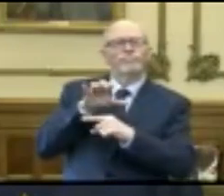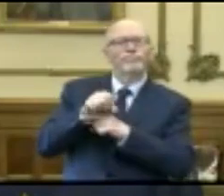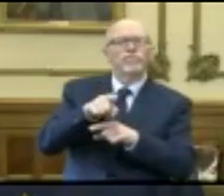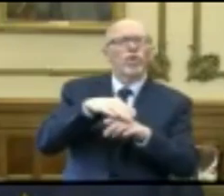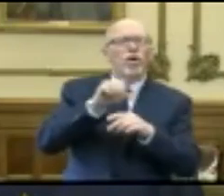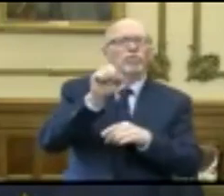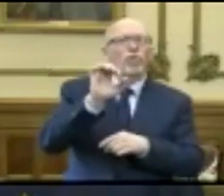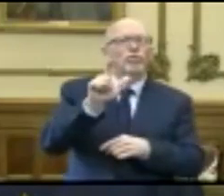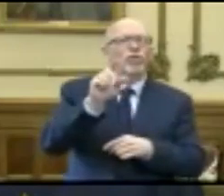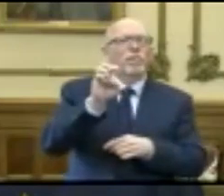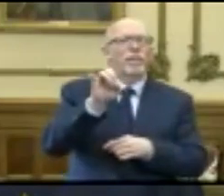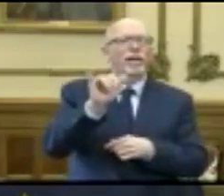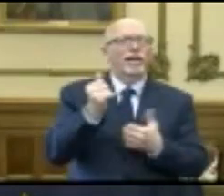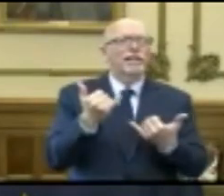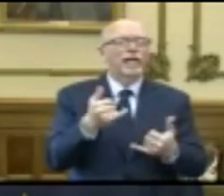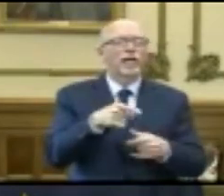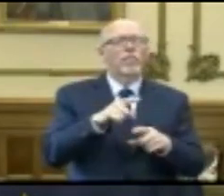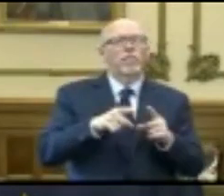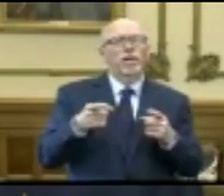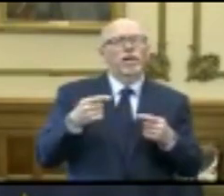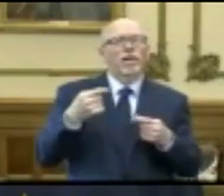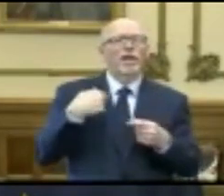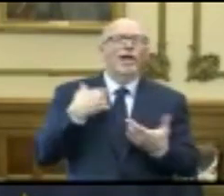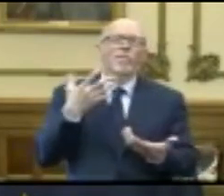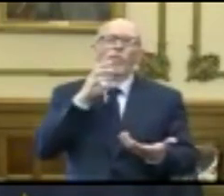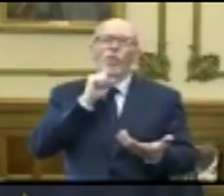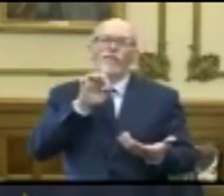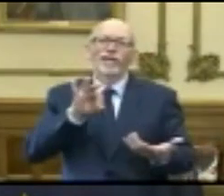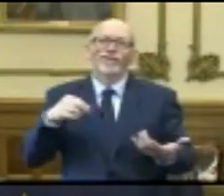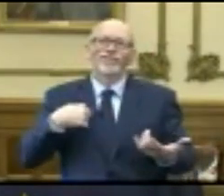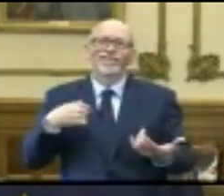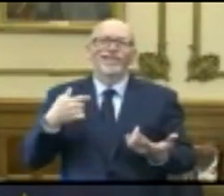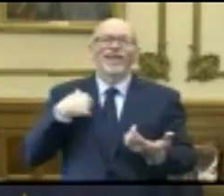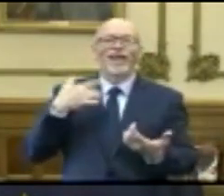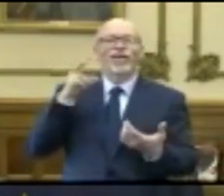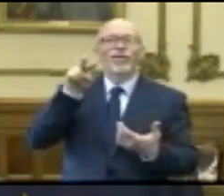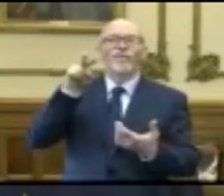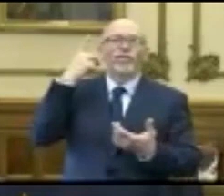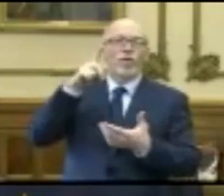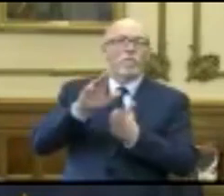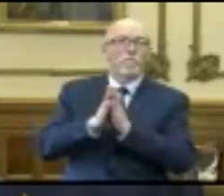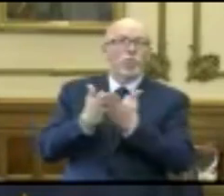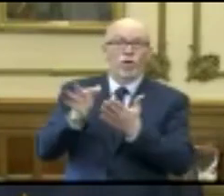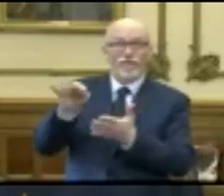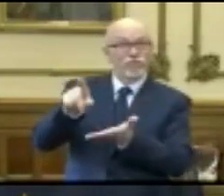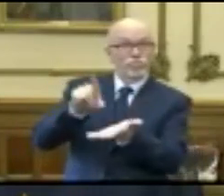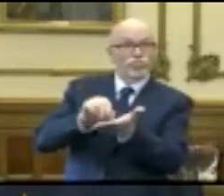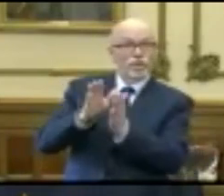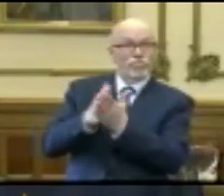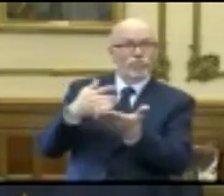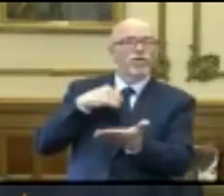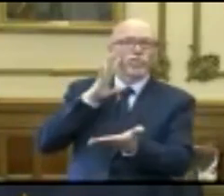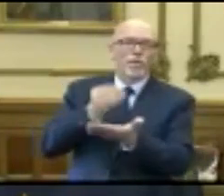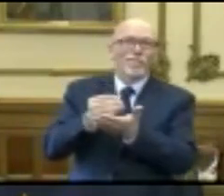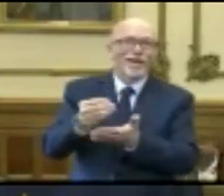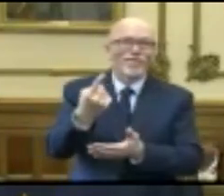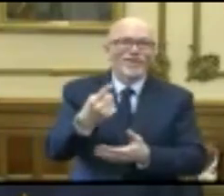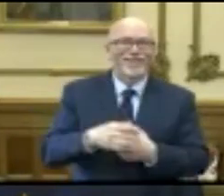social media right now, but I'm a little old school, and I'm looking forward to the coffee table book, and I will purchase one when it goes out.